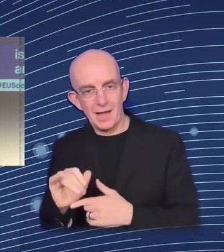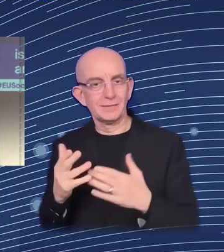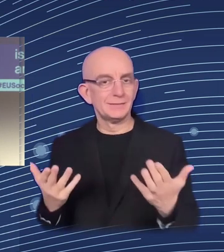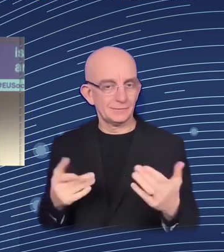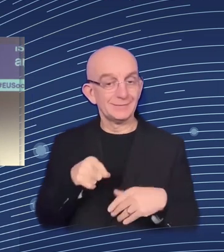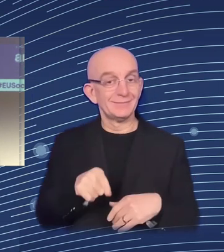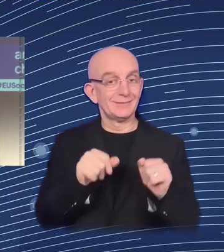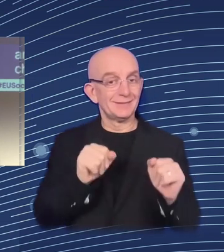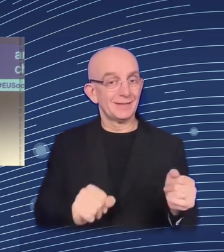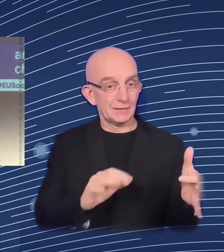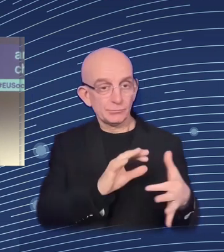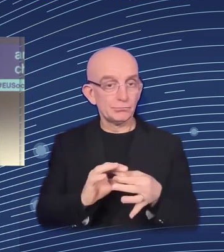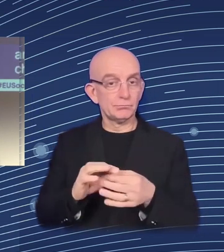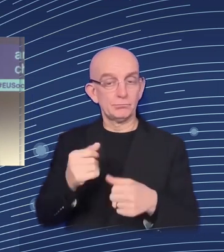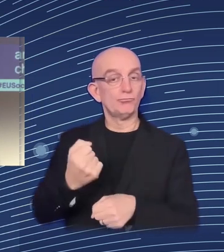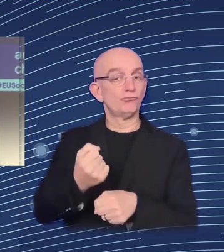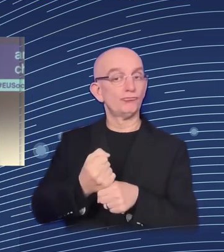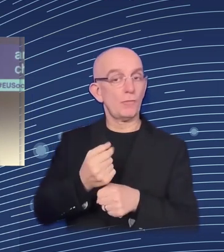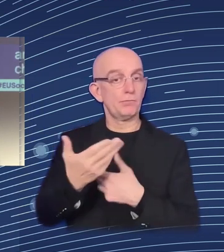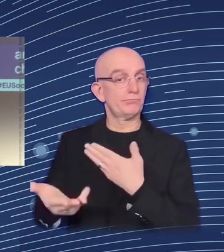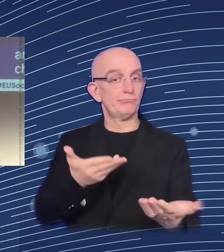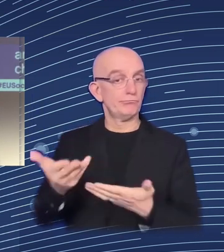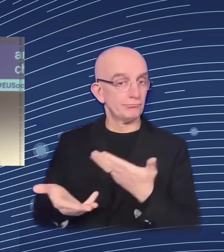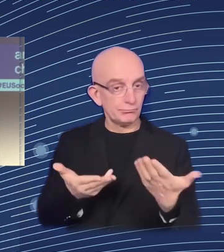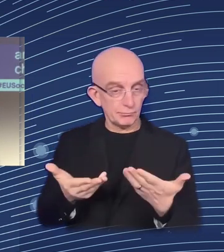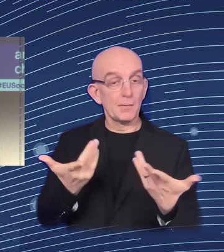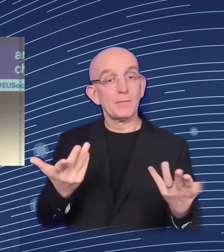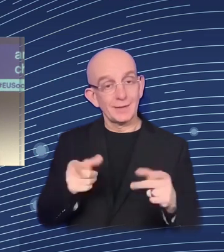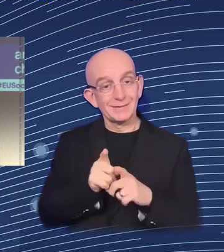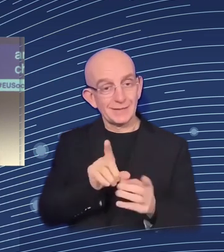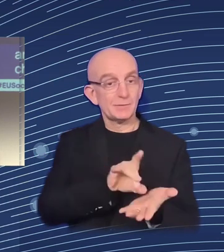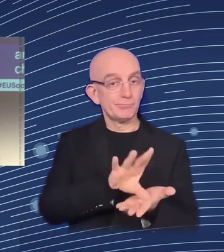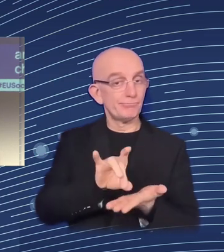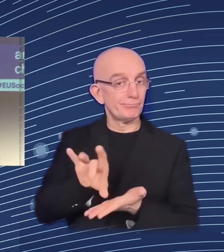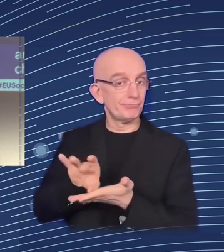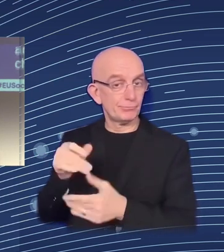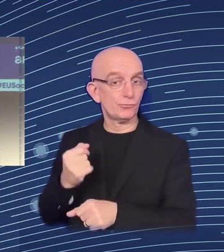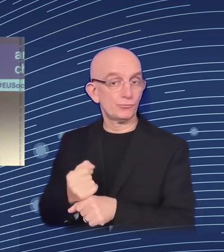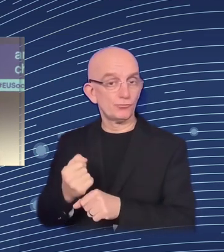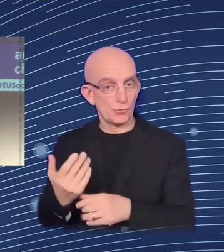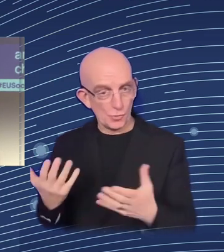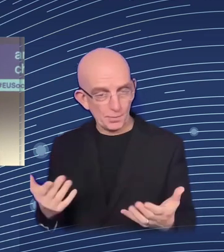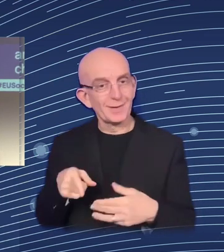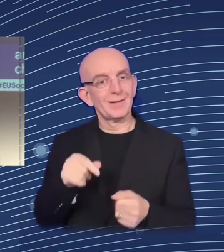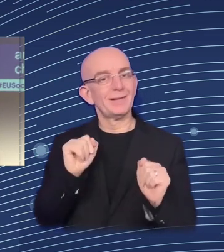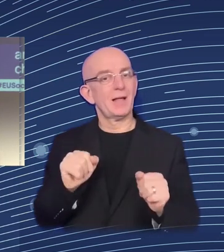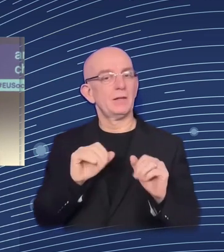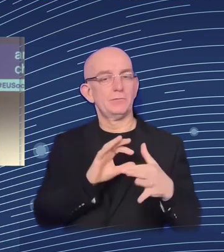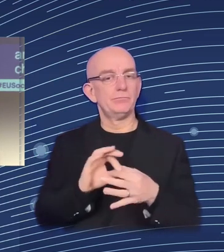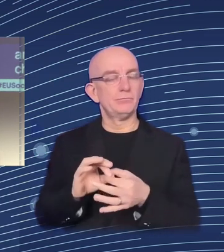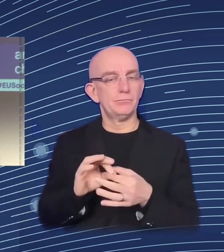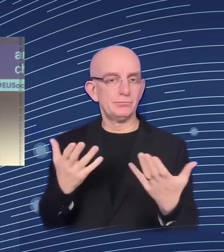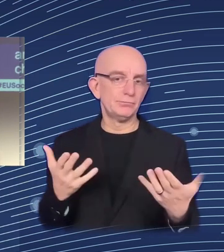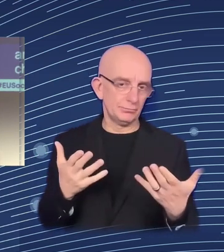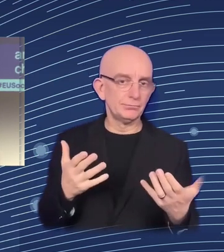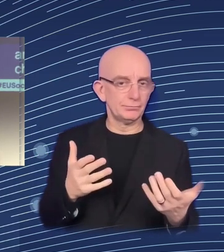employment status or the socioeconomic status, like becoming inactive or unemployed. For the labor